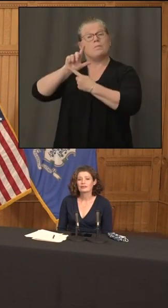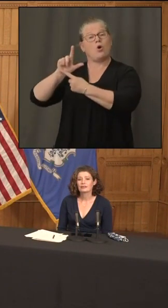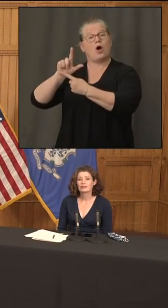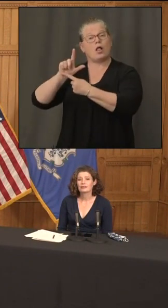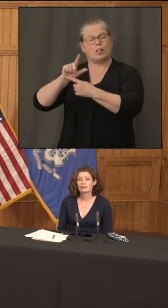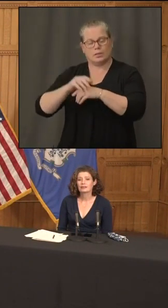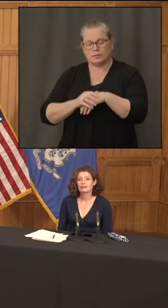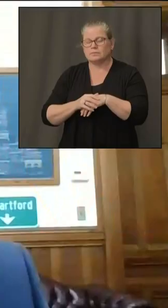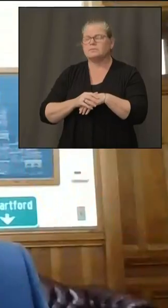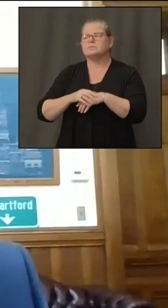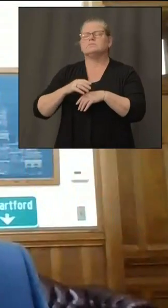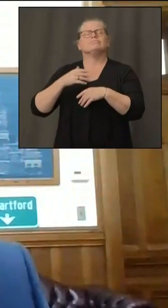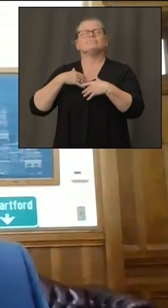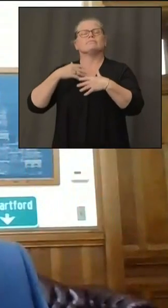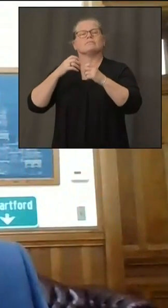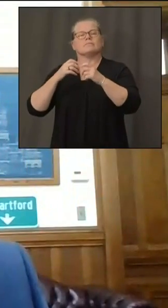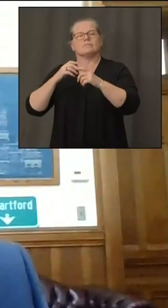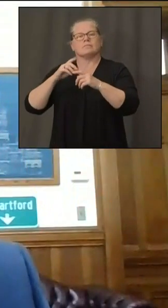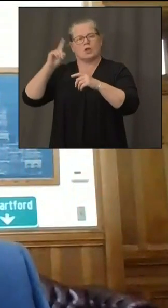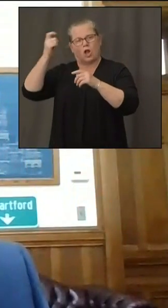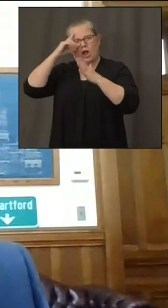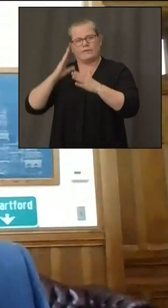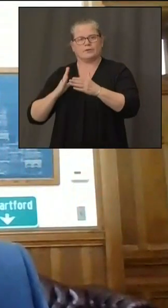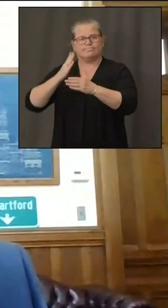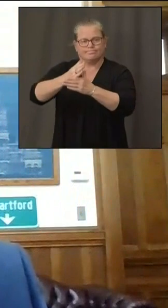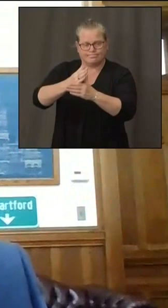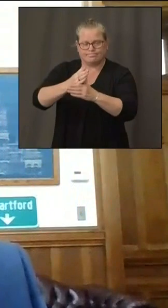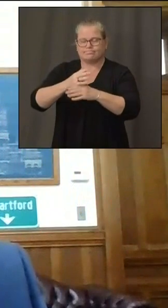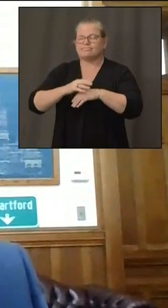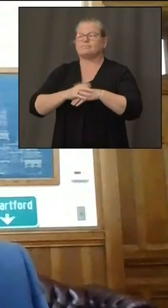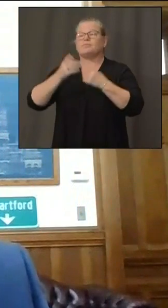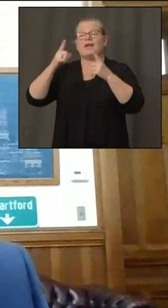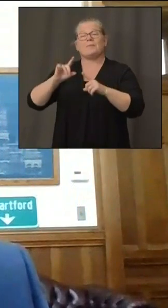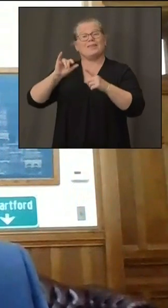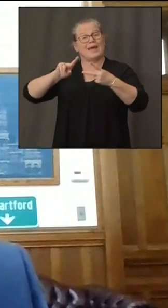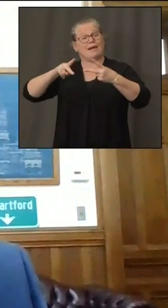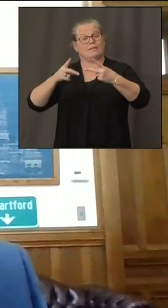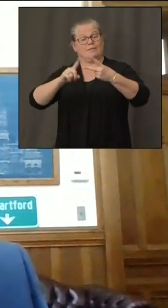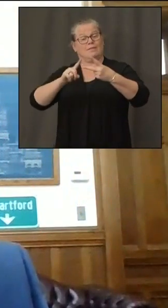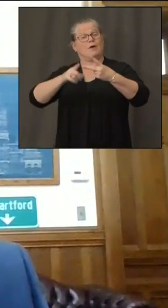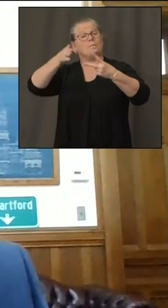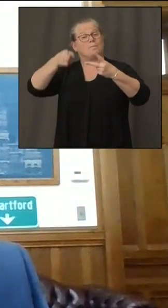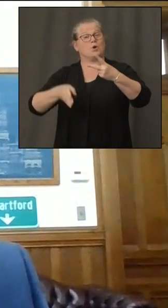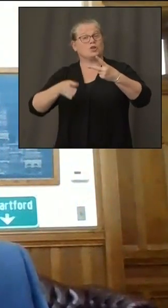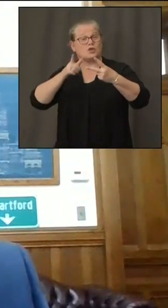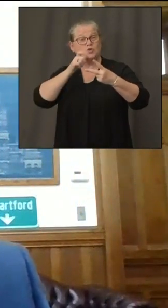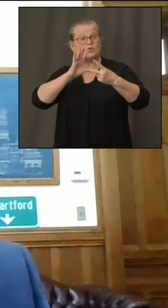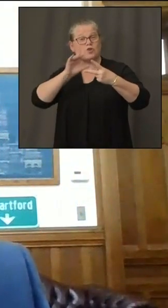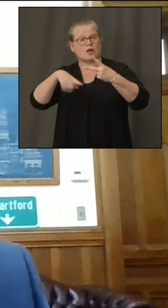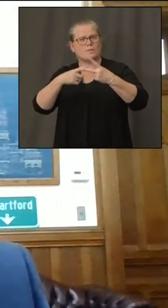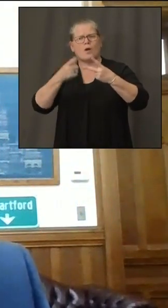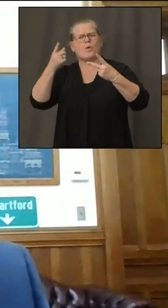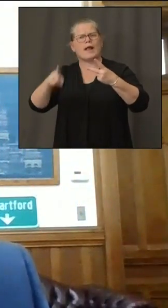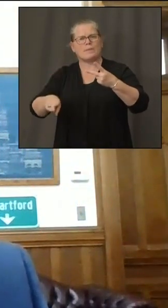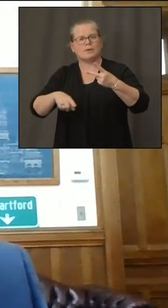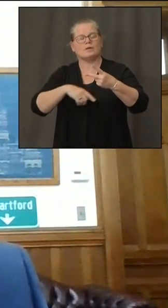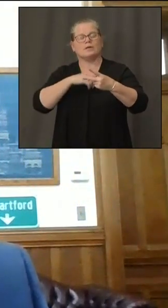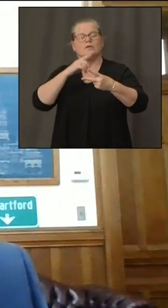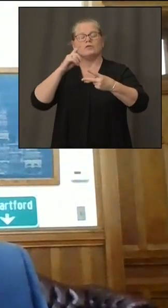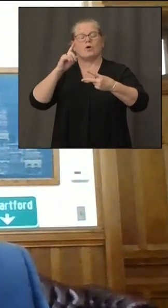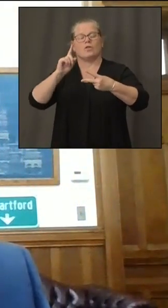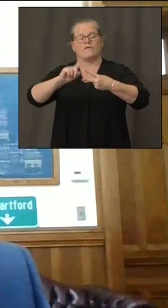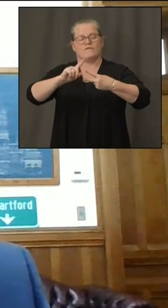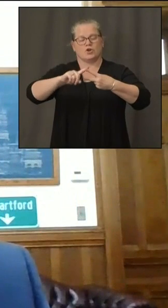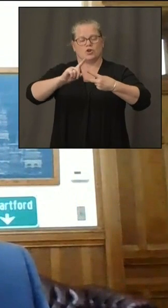fatalities uh that occurred was a tree versus car accident in naugatuck and a chainsaw accident that